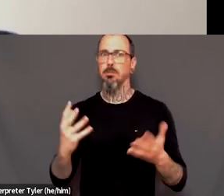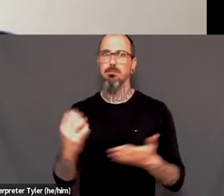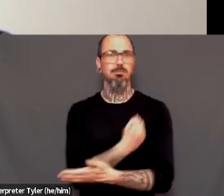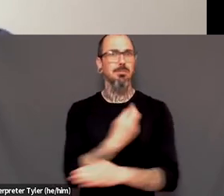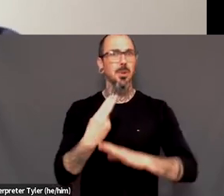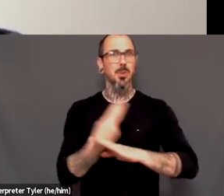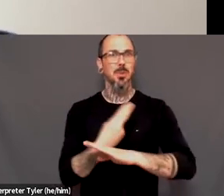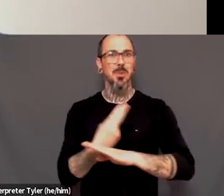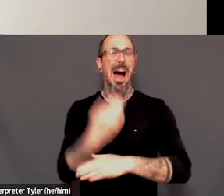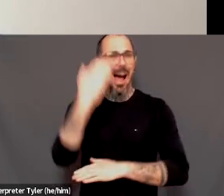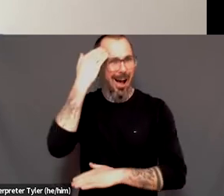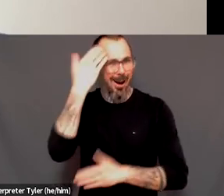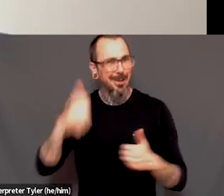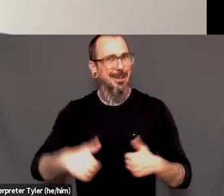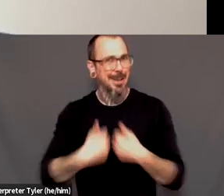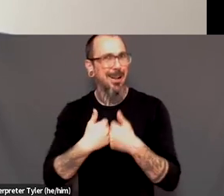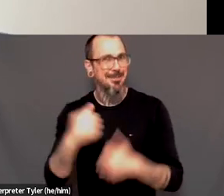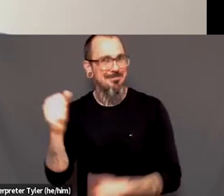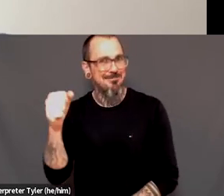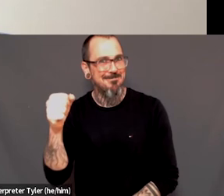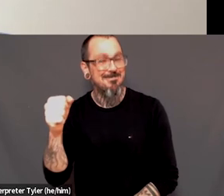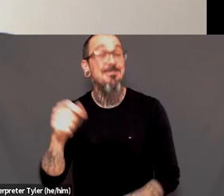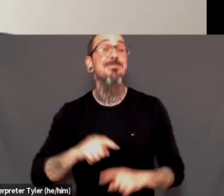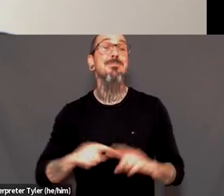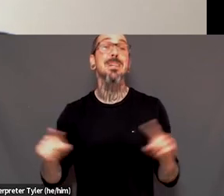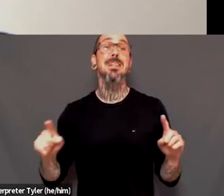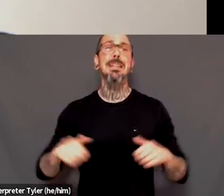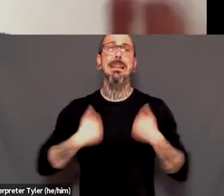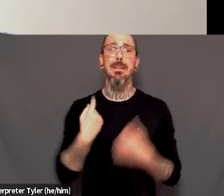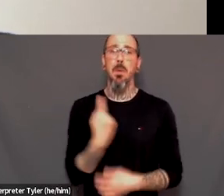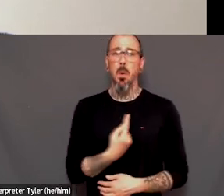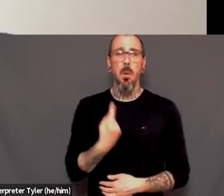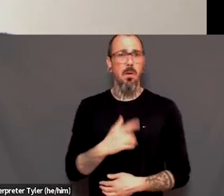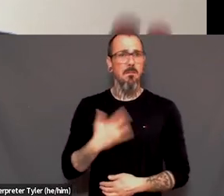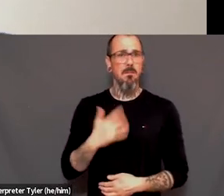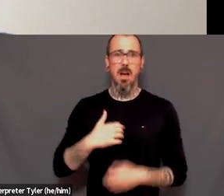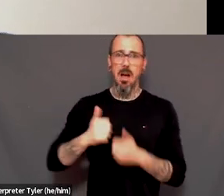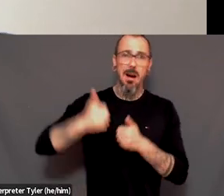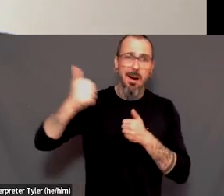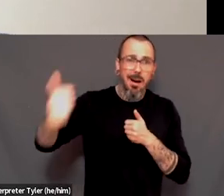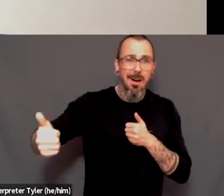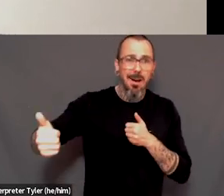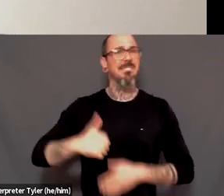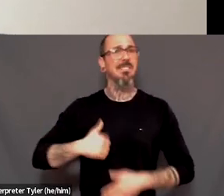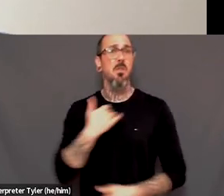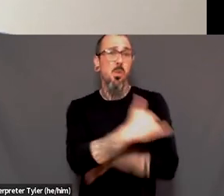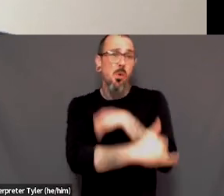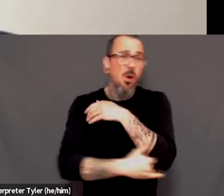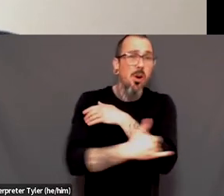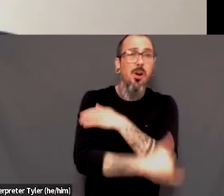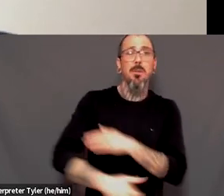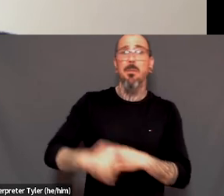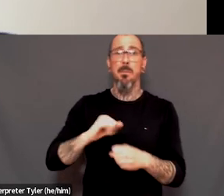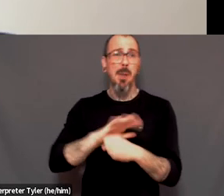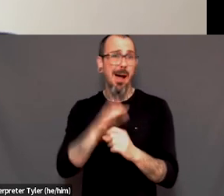sometimes, um, it's just sometimes when you're isolated, when you live early, when there's a pandemic, it might be the only way to connect other people.